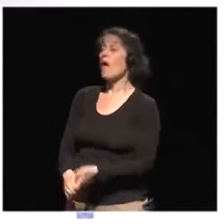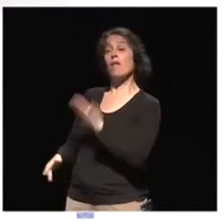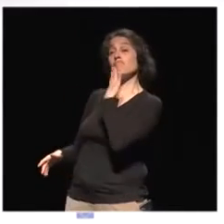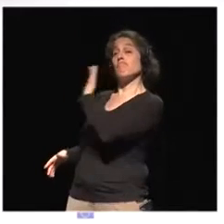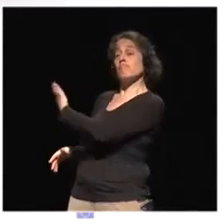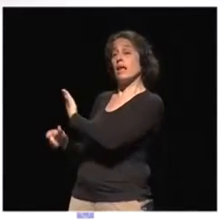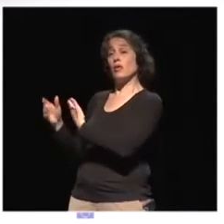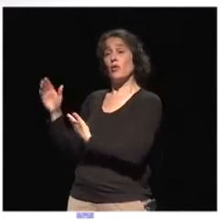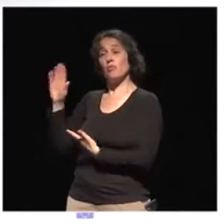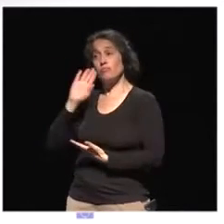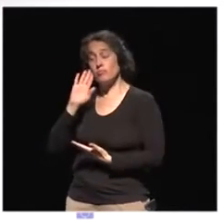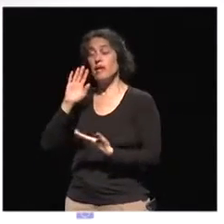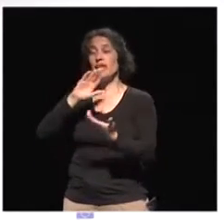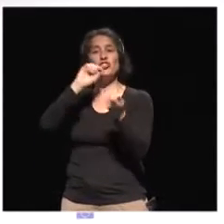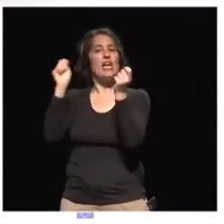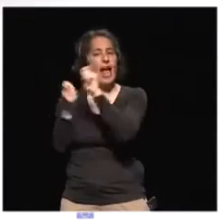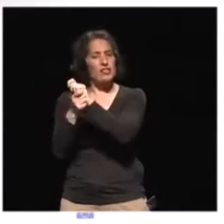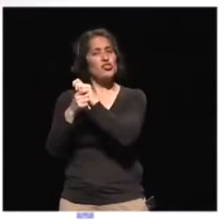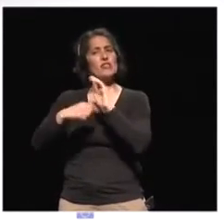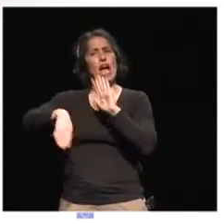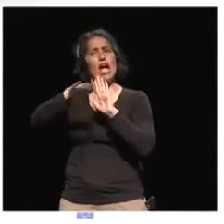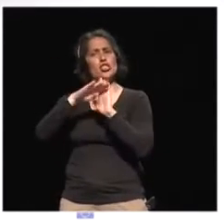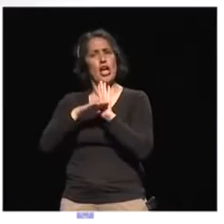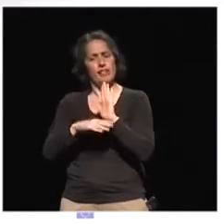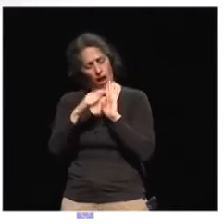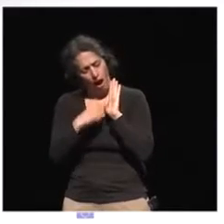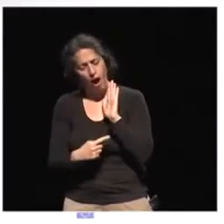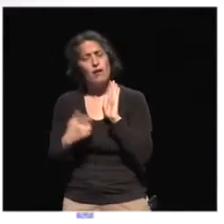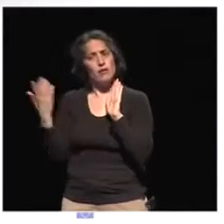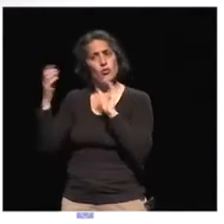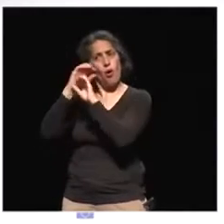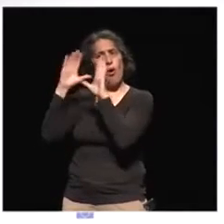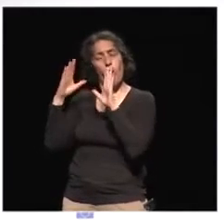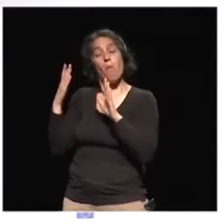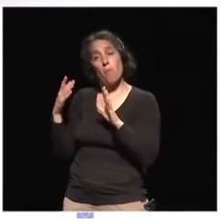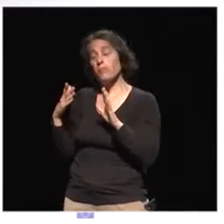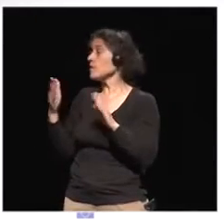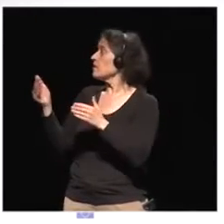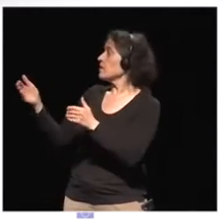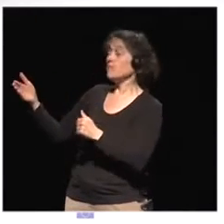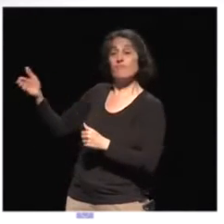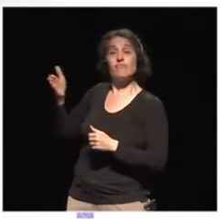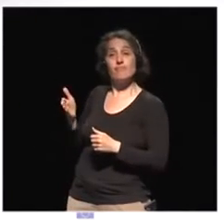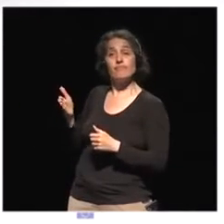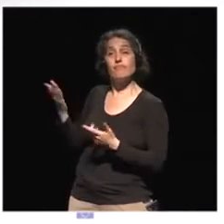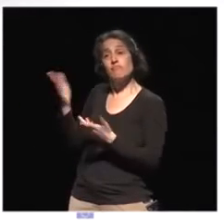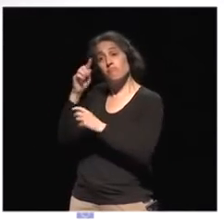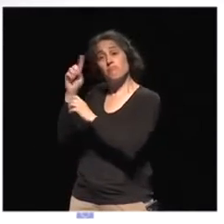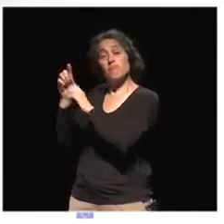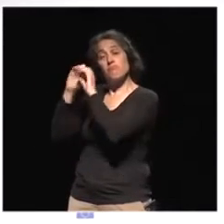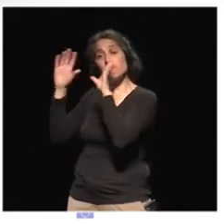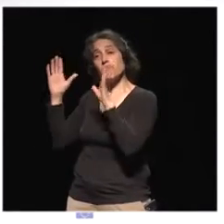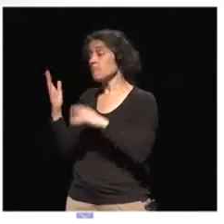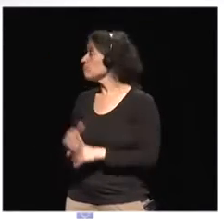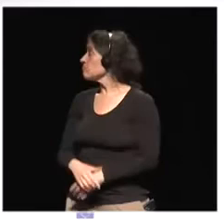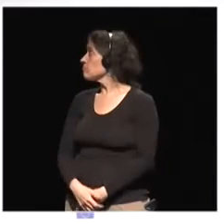in a way as well. Really, how would you define global citizenship, or what is important for you in this context?